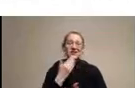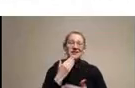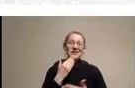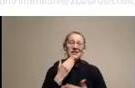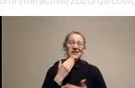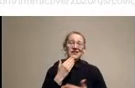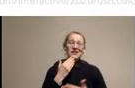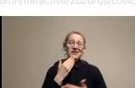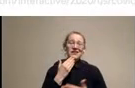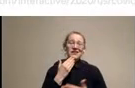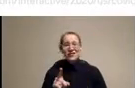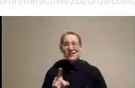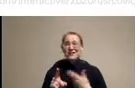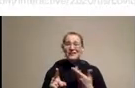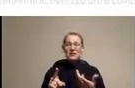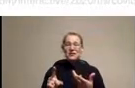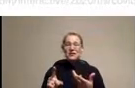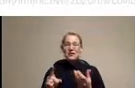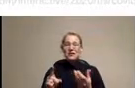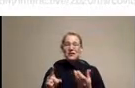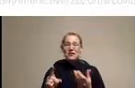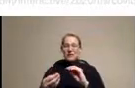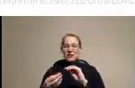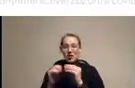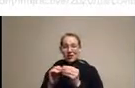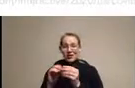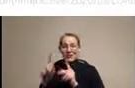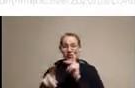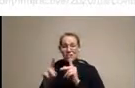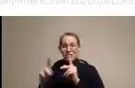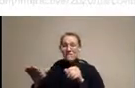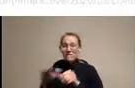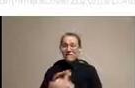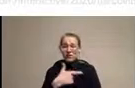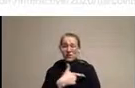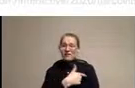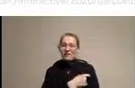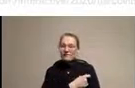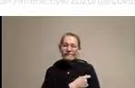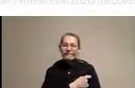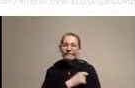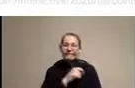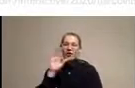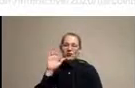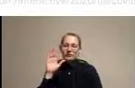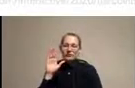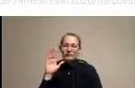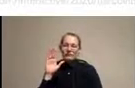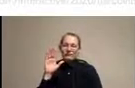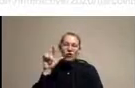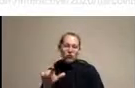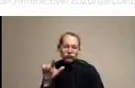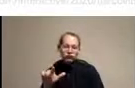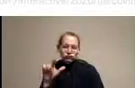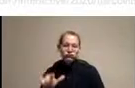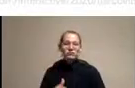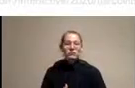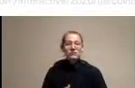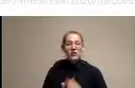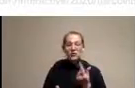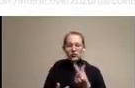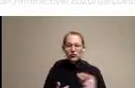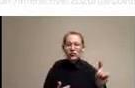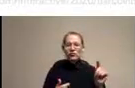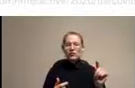people vaccinated. And of course, that the vaccines have been very unevenly distributed throughout the country. There's a map of the country. With the more green, you have more people who are